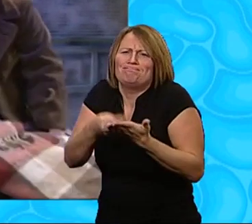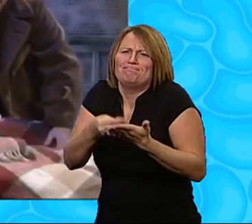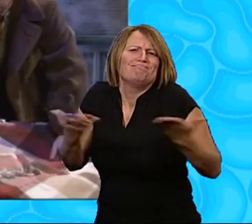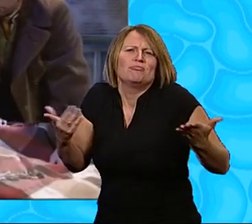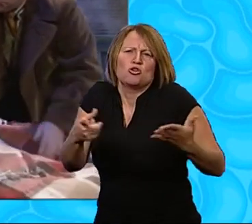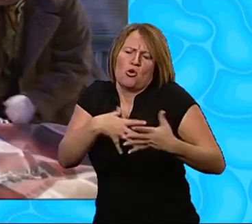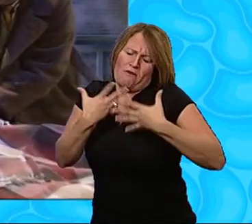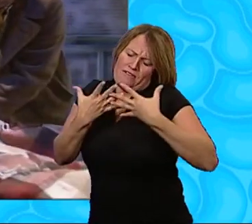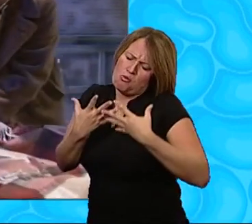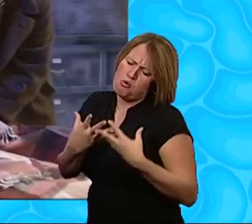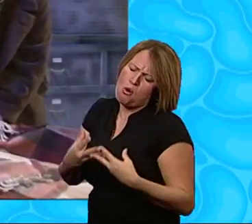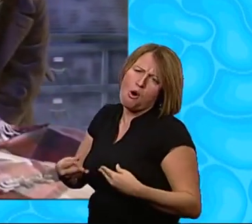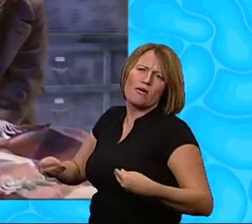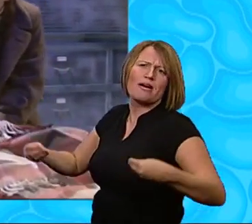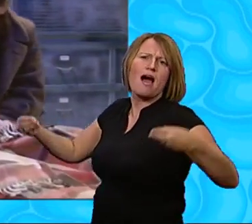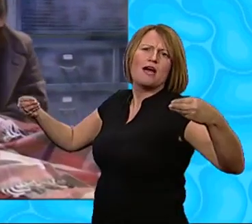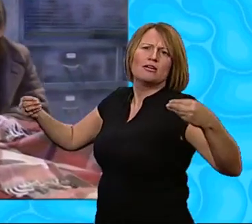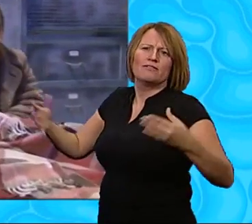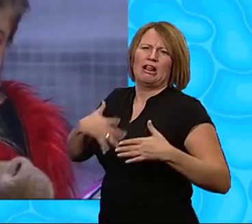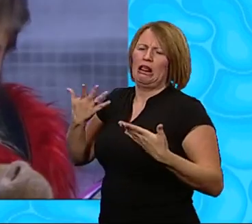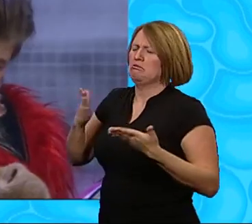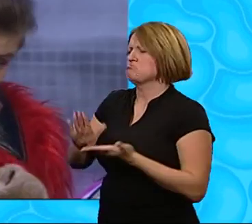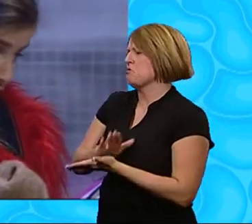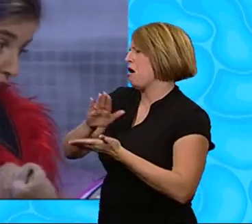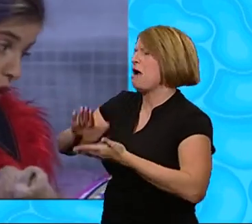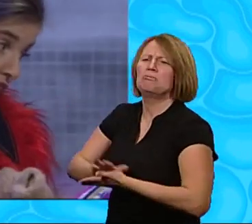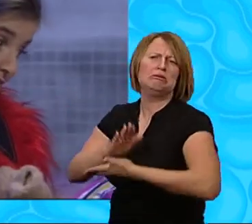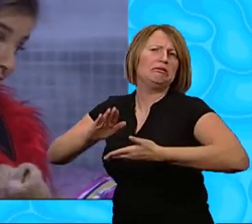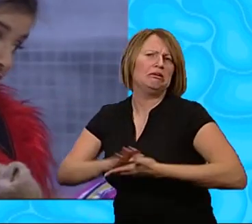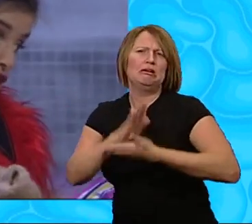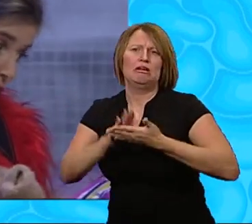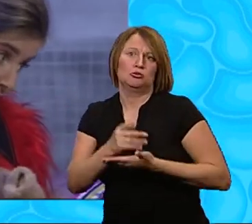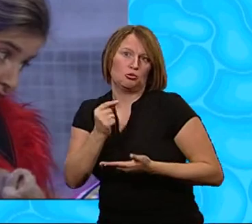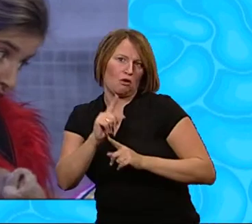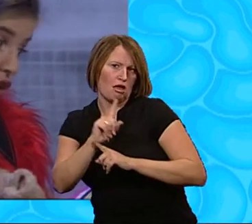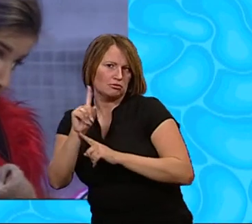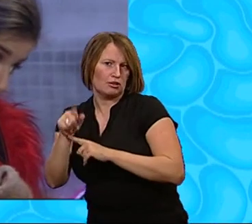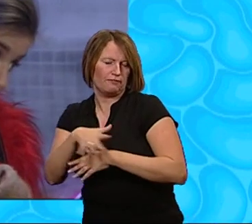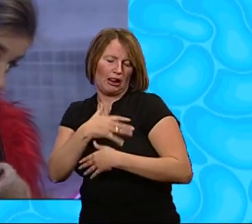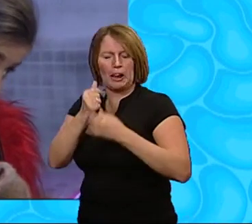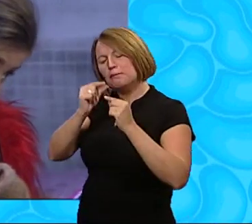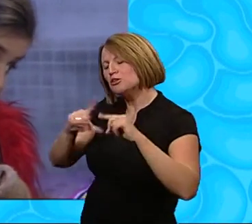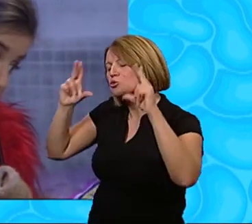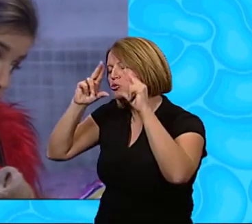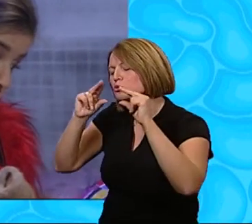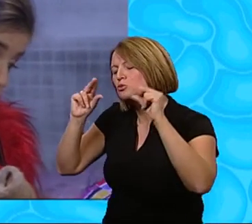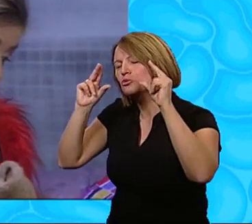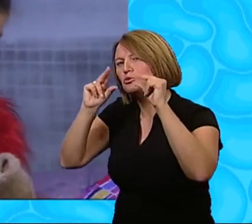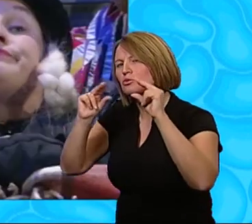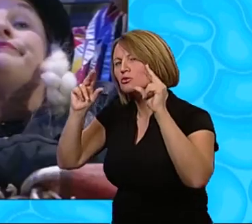just worn out and feeling discontent Sooner or later you'll have to have a little